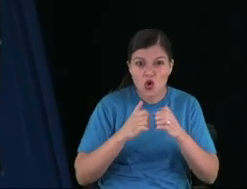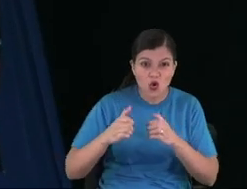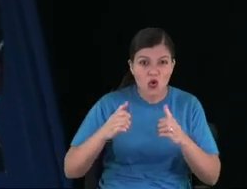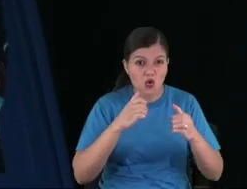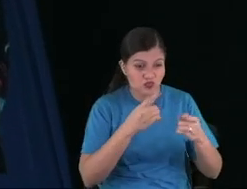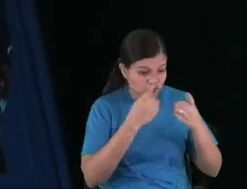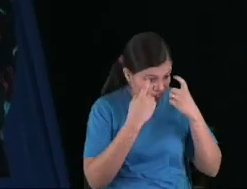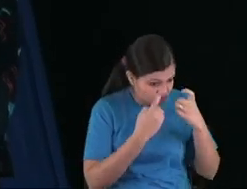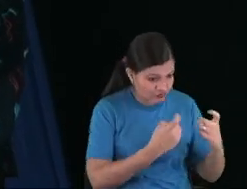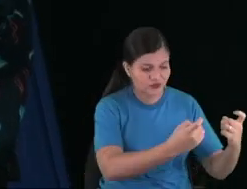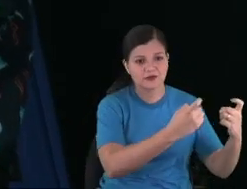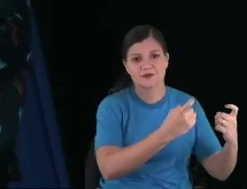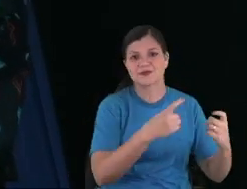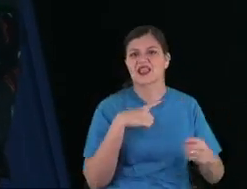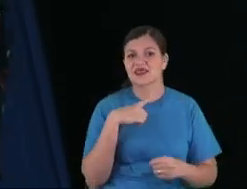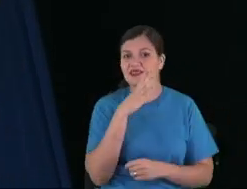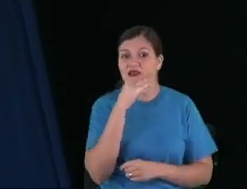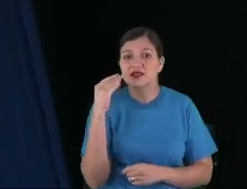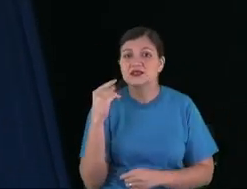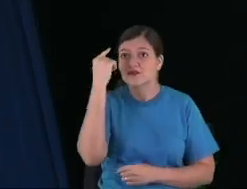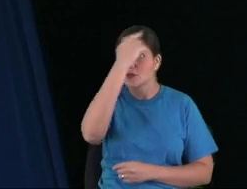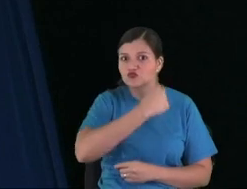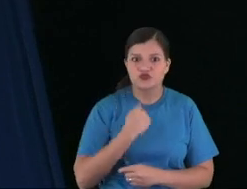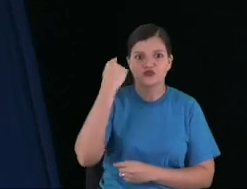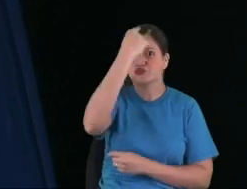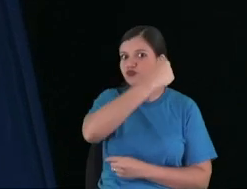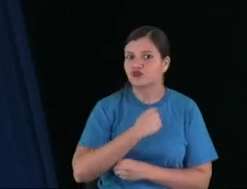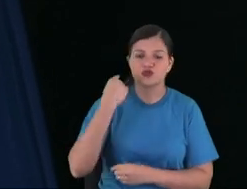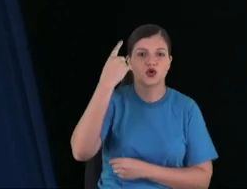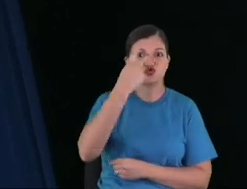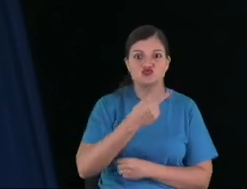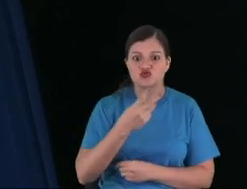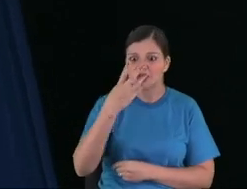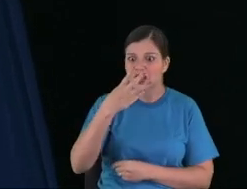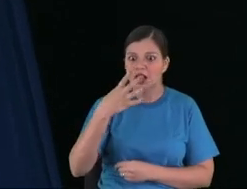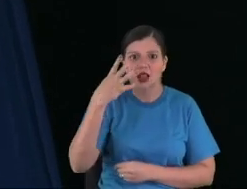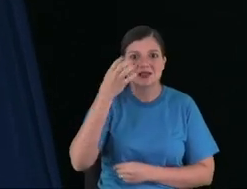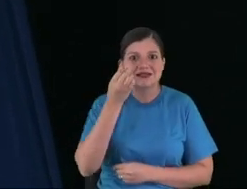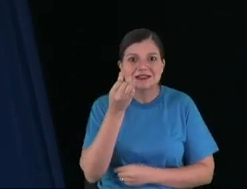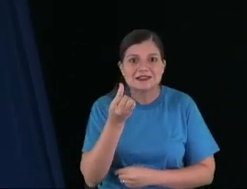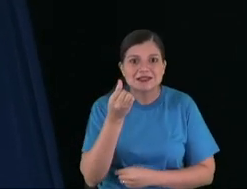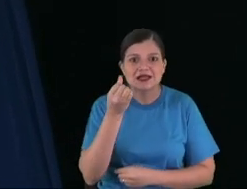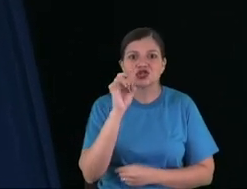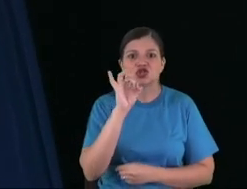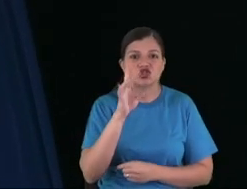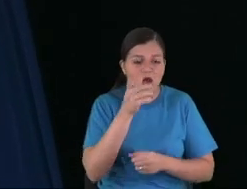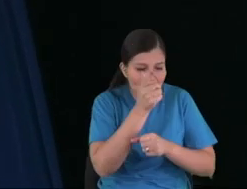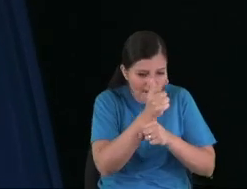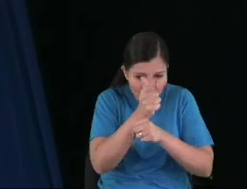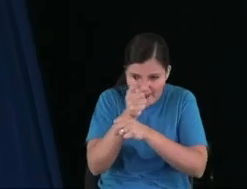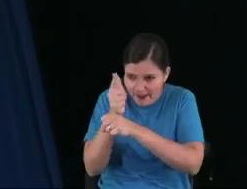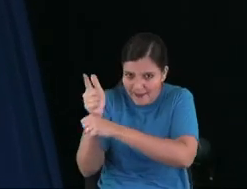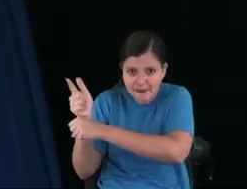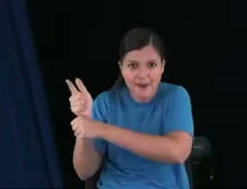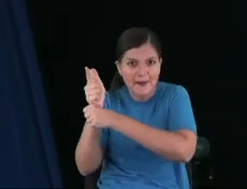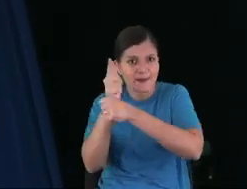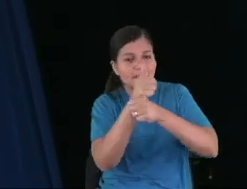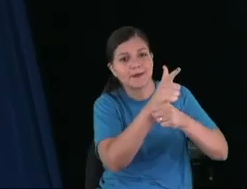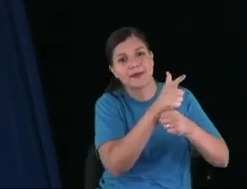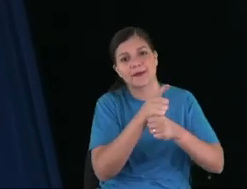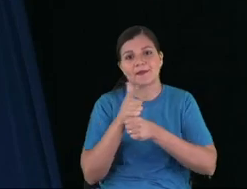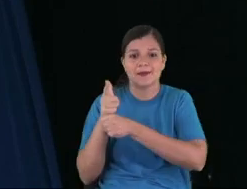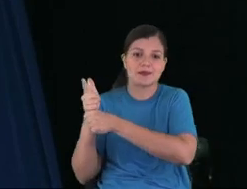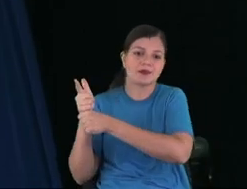of video games. The kids who have four, five, six, have killed people,